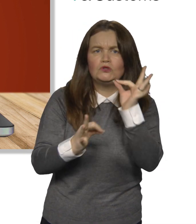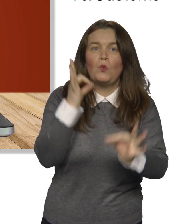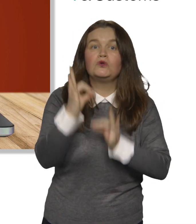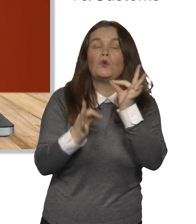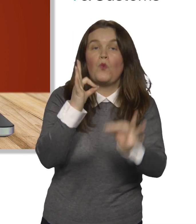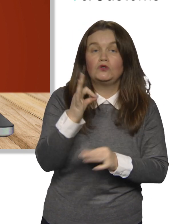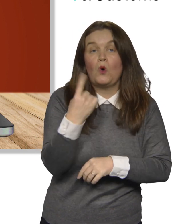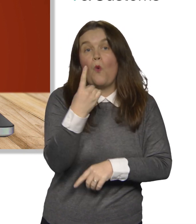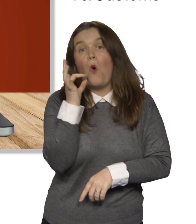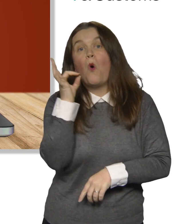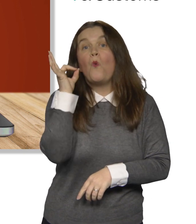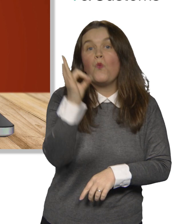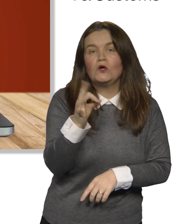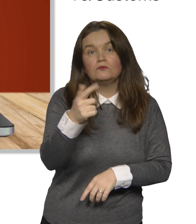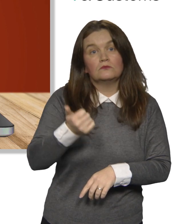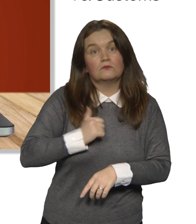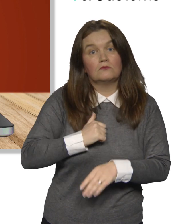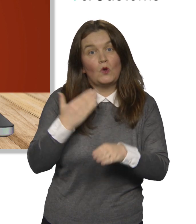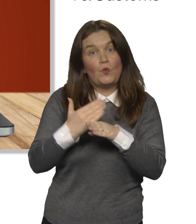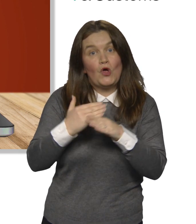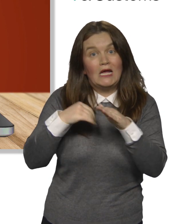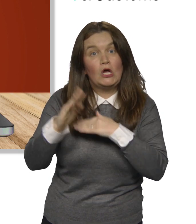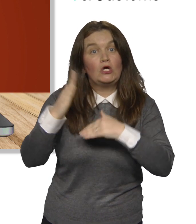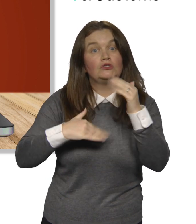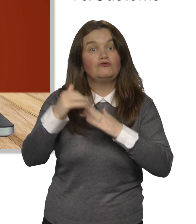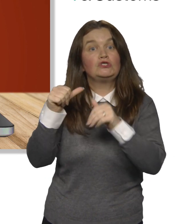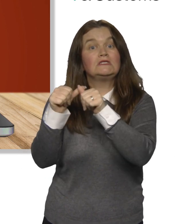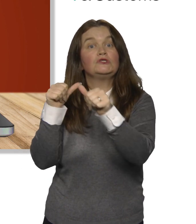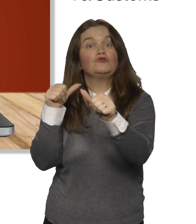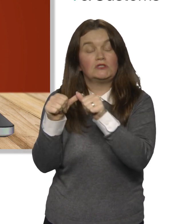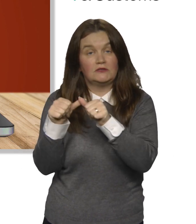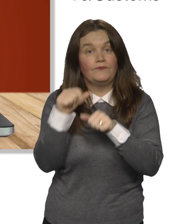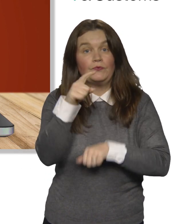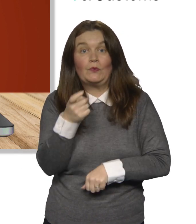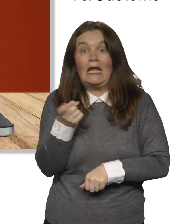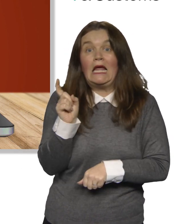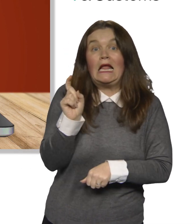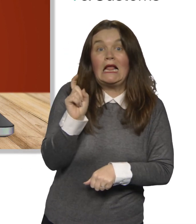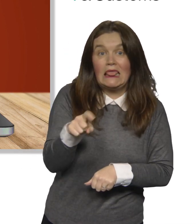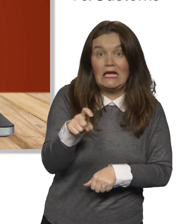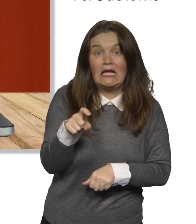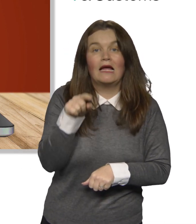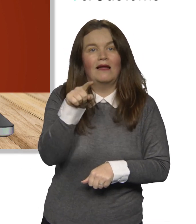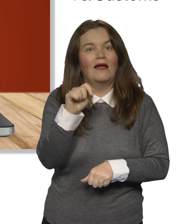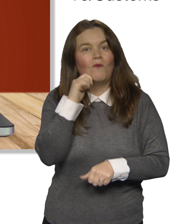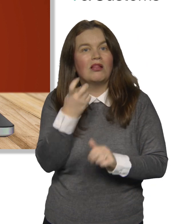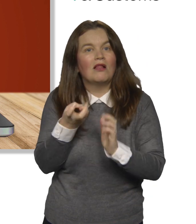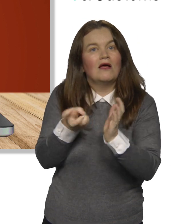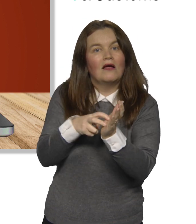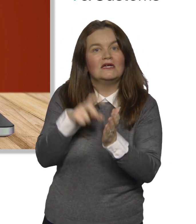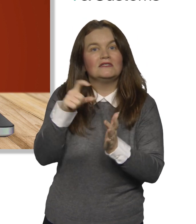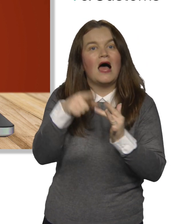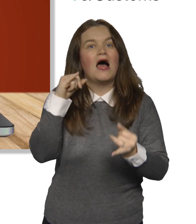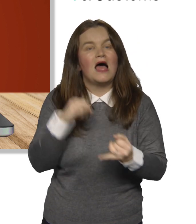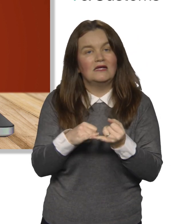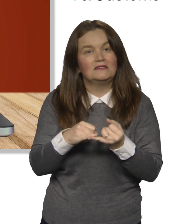you'll be asked a series of questions. One of these is, do you intend to work in the construction industry? By